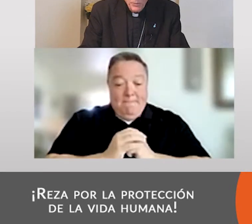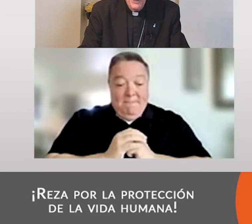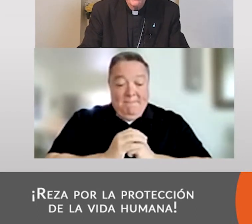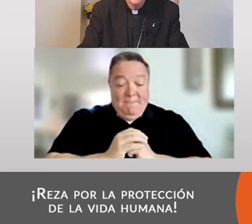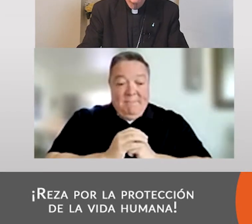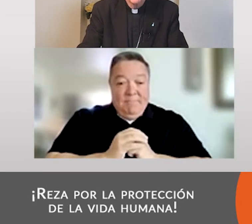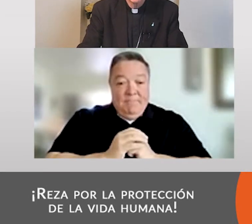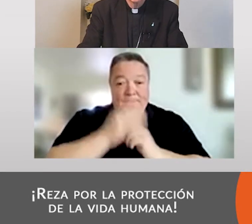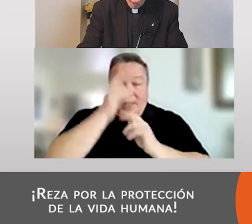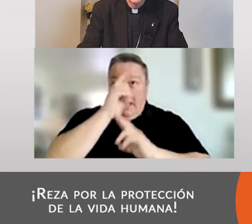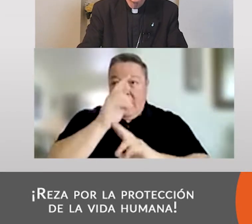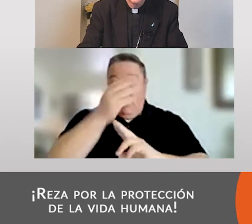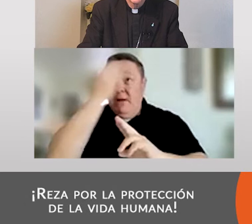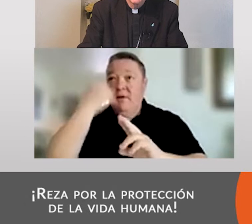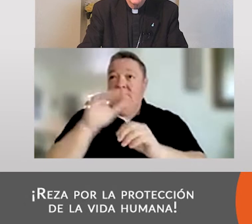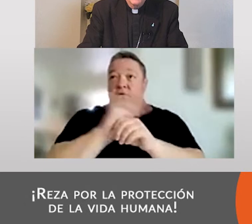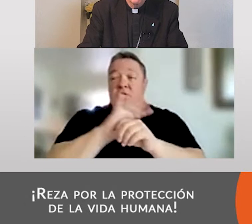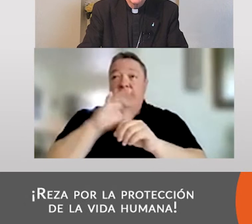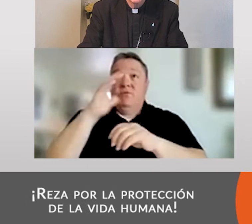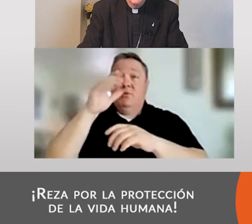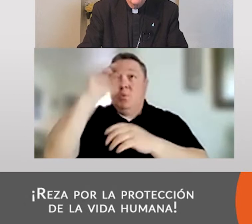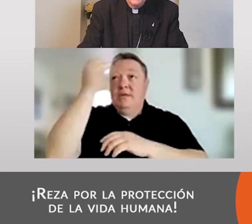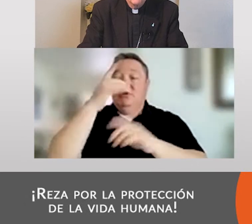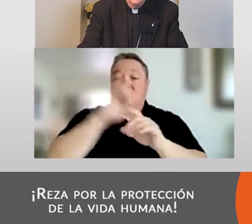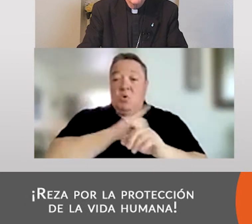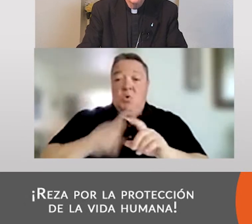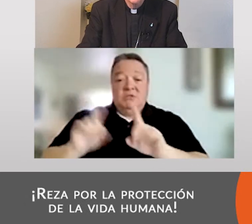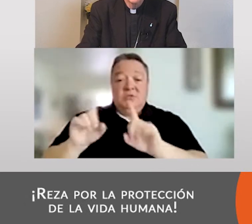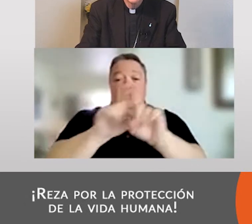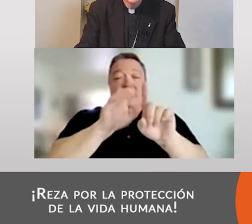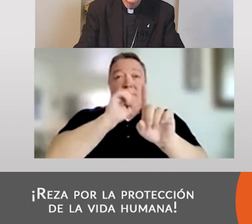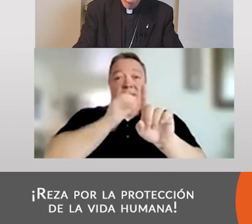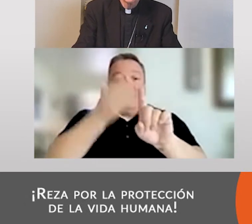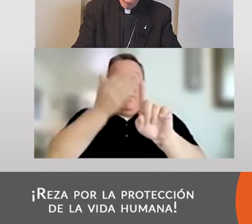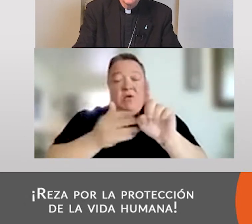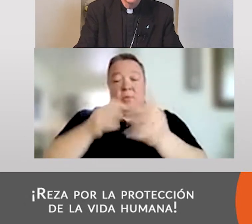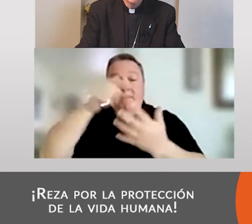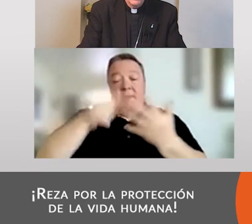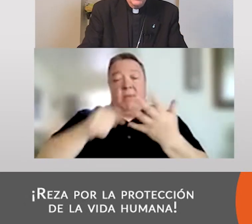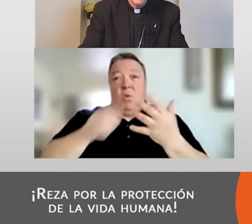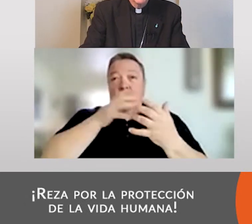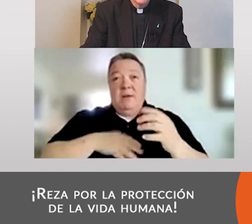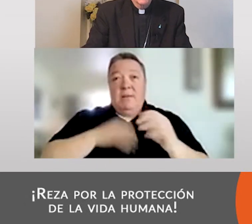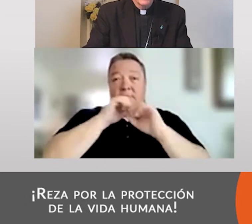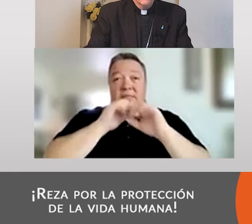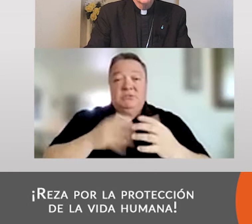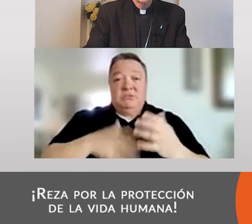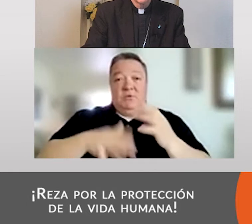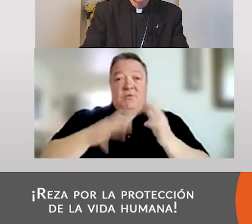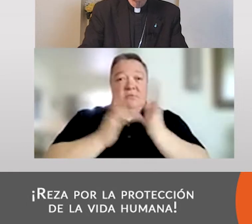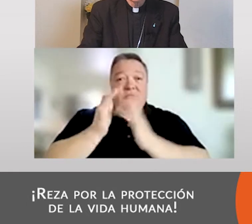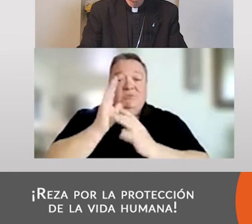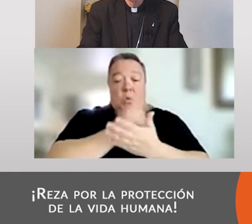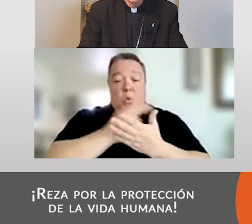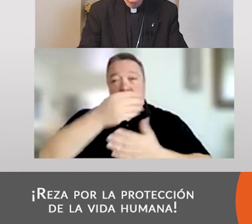Hail Mary, full of grace, the Lord is with thee. Blessed art thou among women, and blessed is the fruit of thy womb, Jesus. Holy